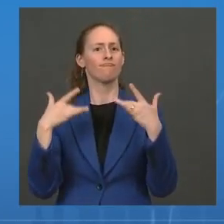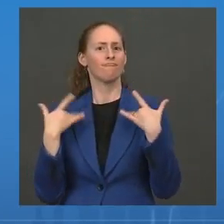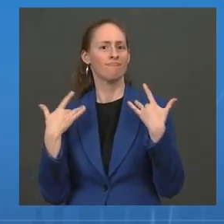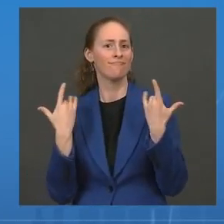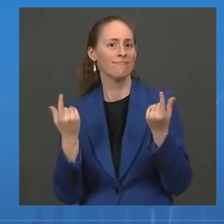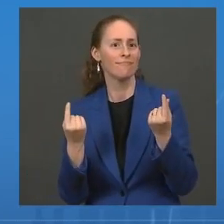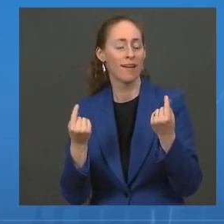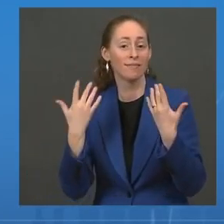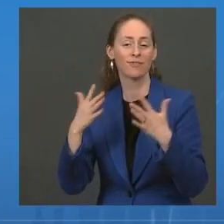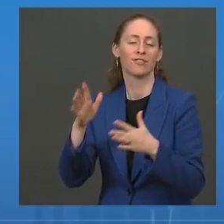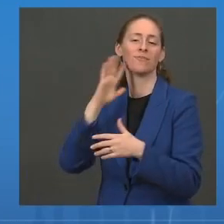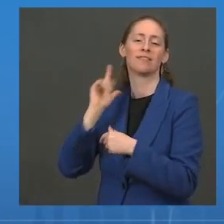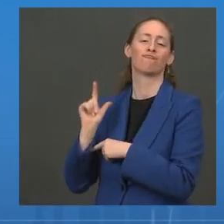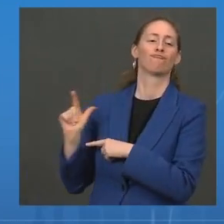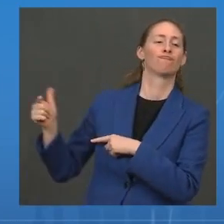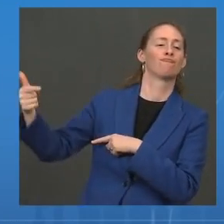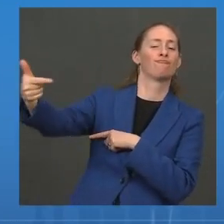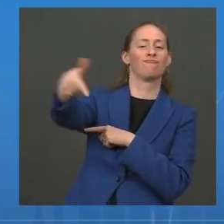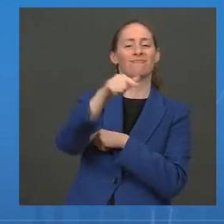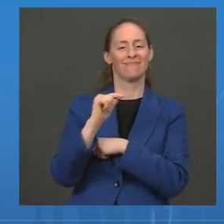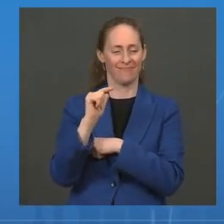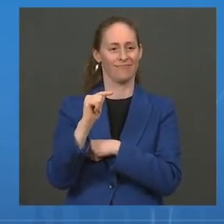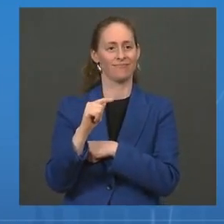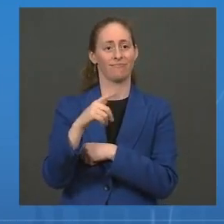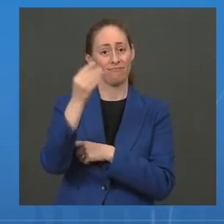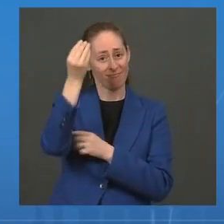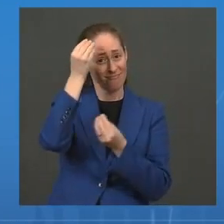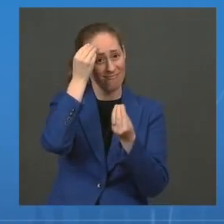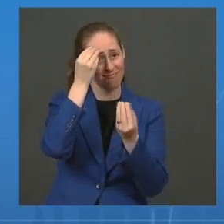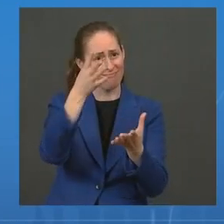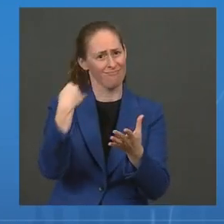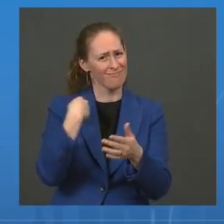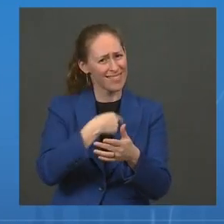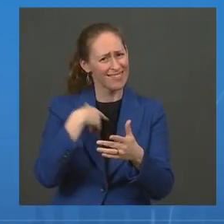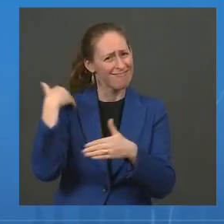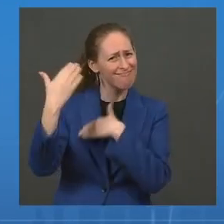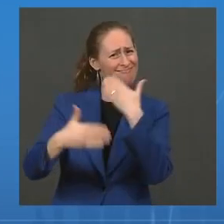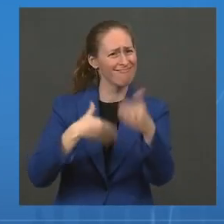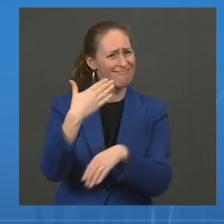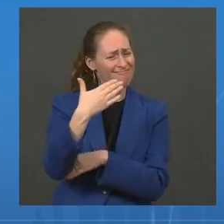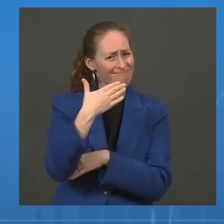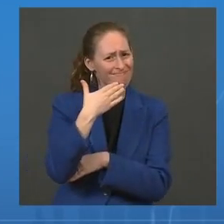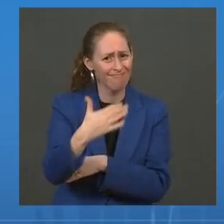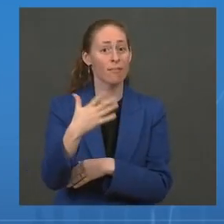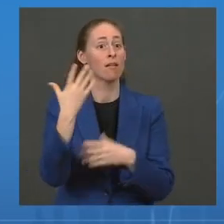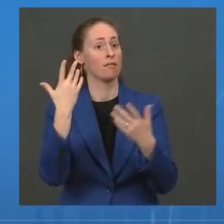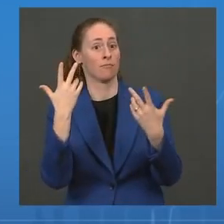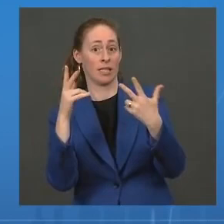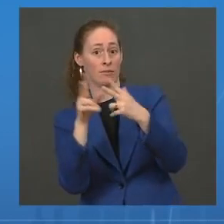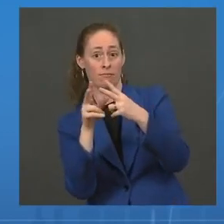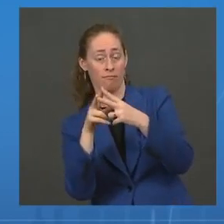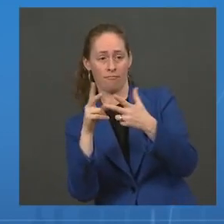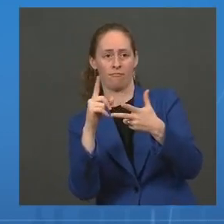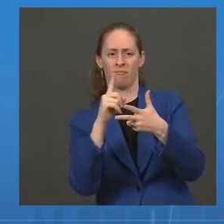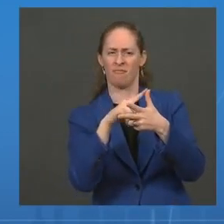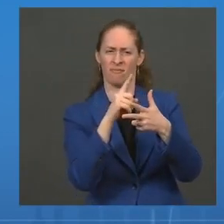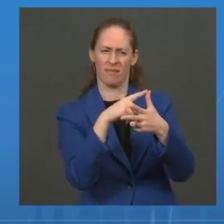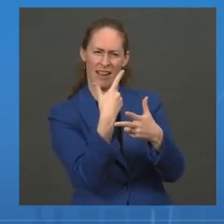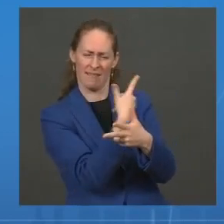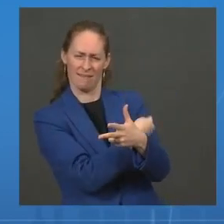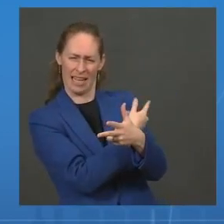making important progress in our fight against the virus across three fronts — vaccinations, testing,